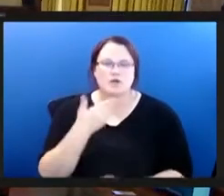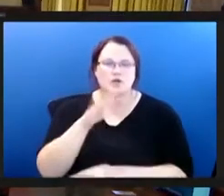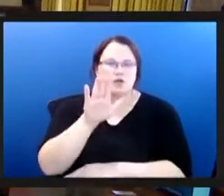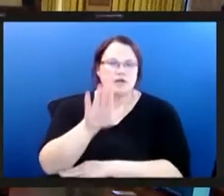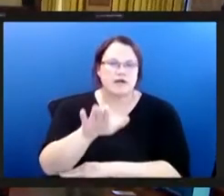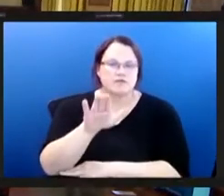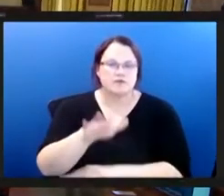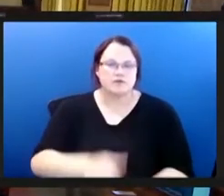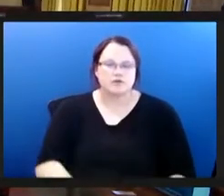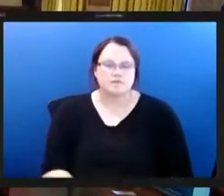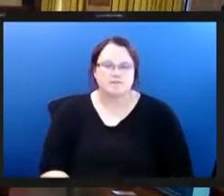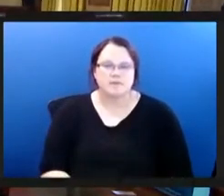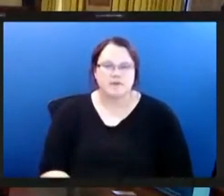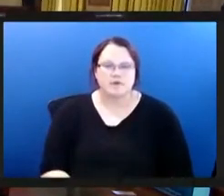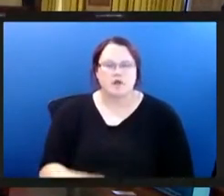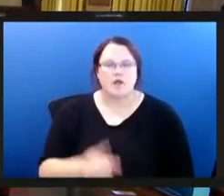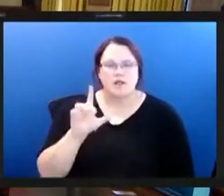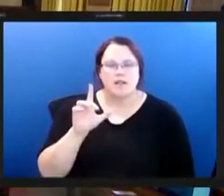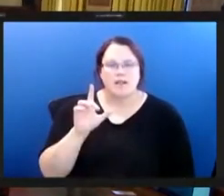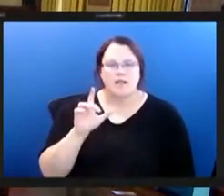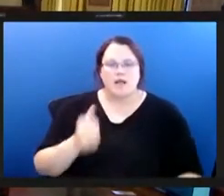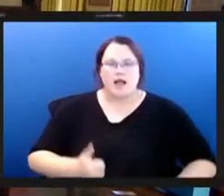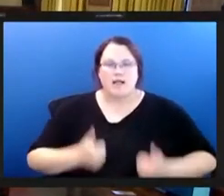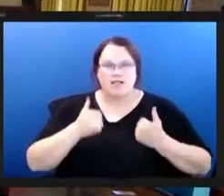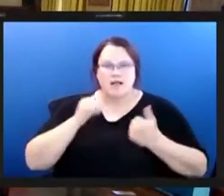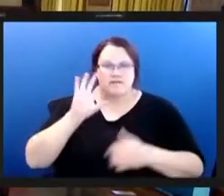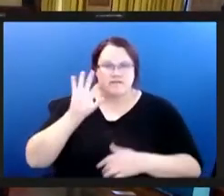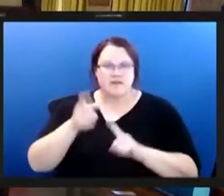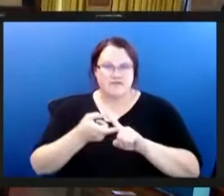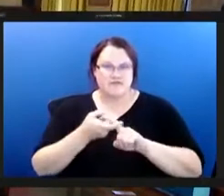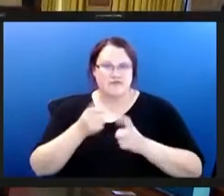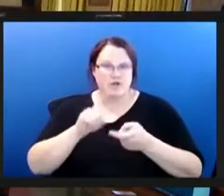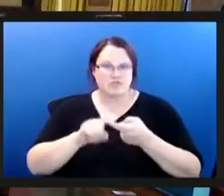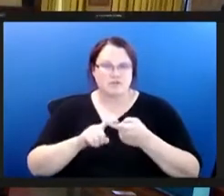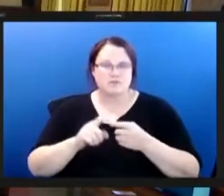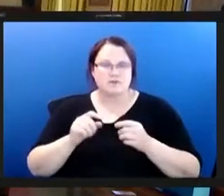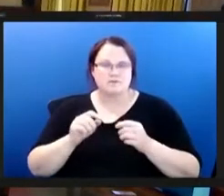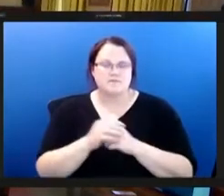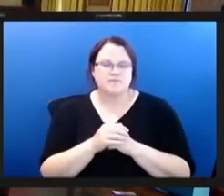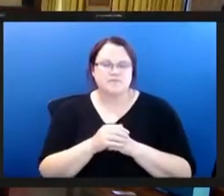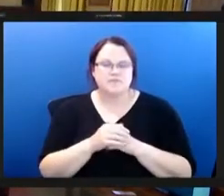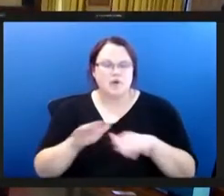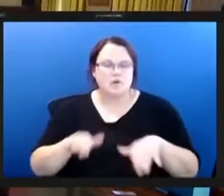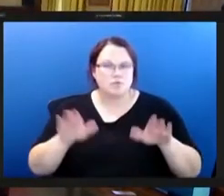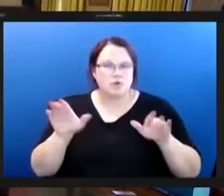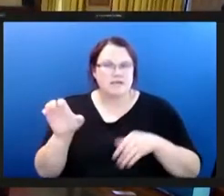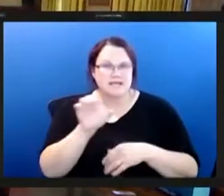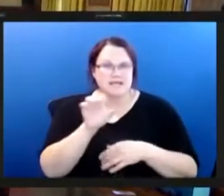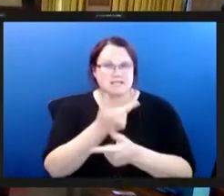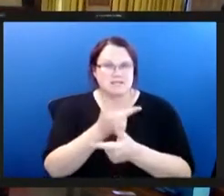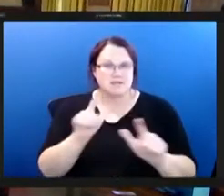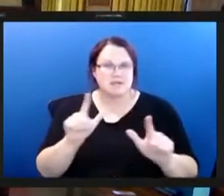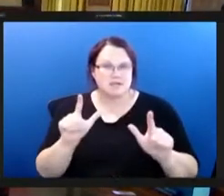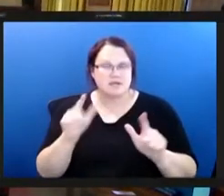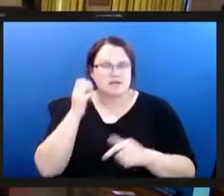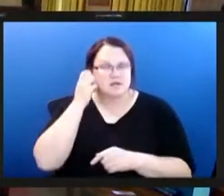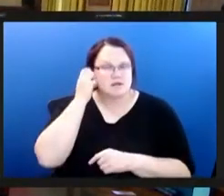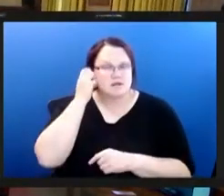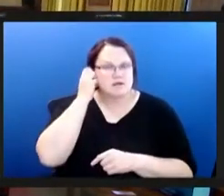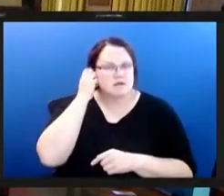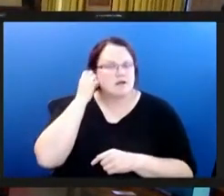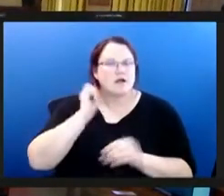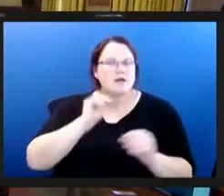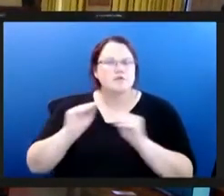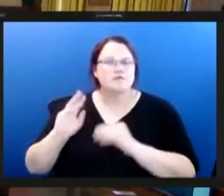members of staff my name is laura perkins i live in friendship i was born and raised in east liberty and moved to washington dc and central america to do human rights work